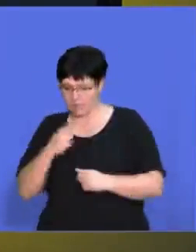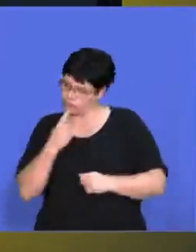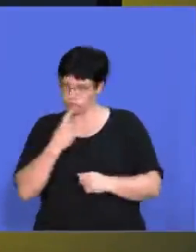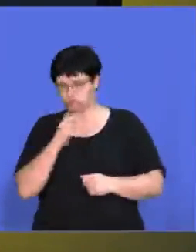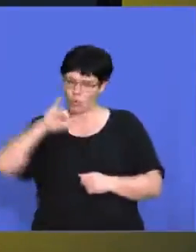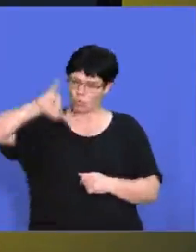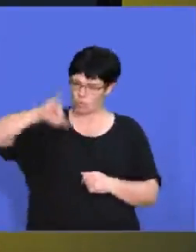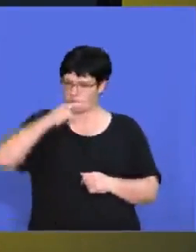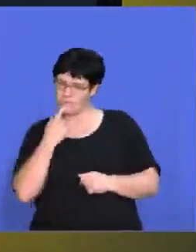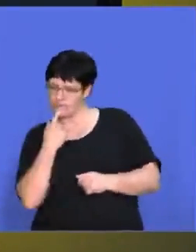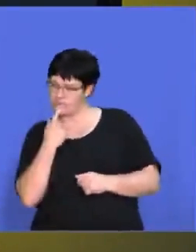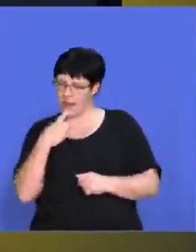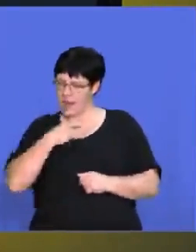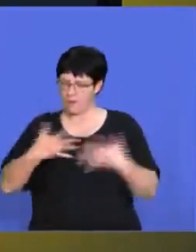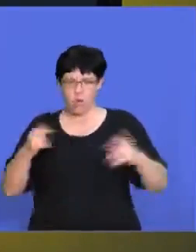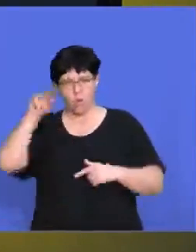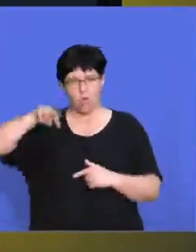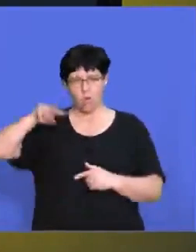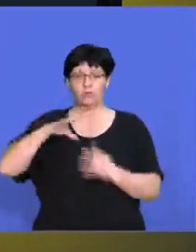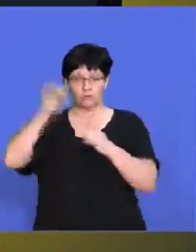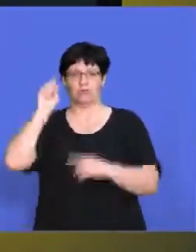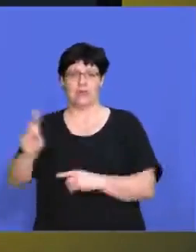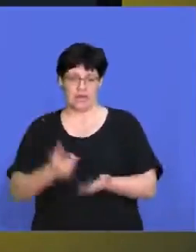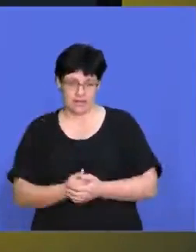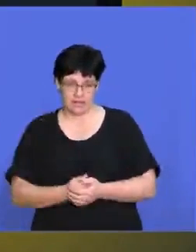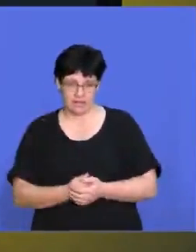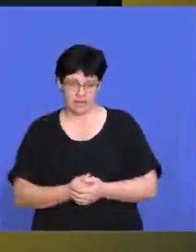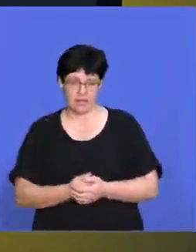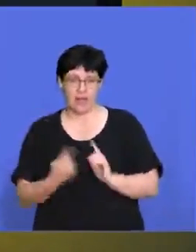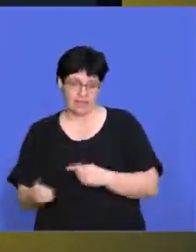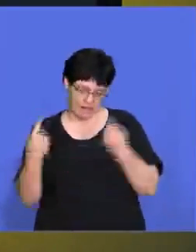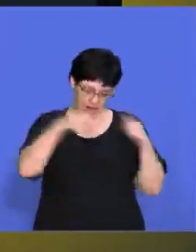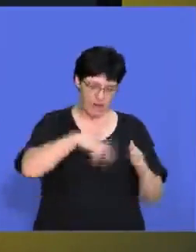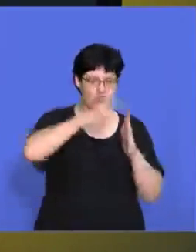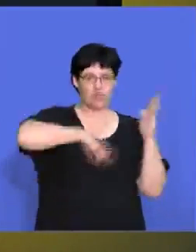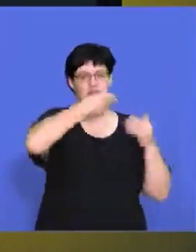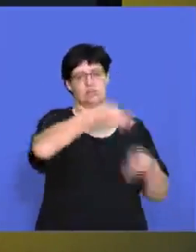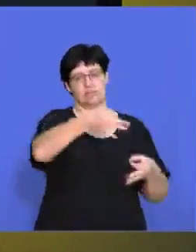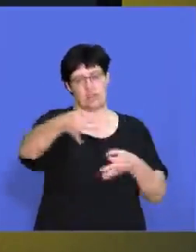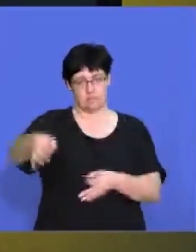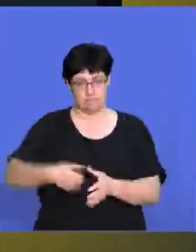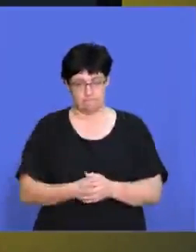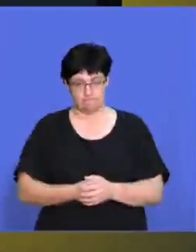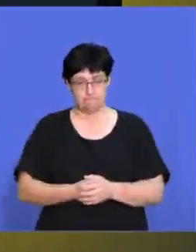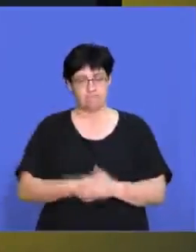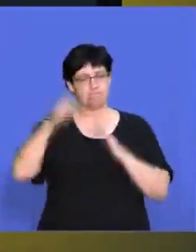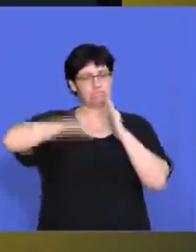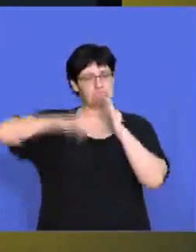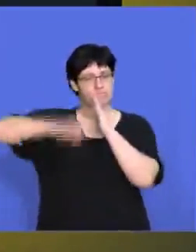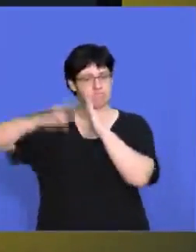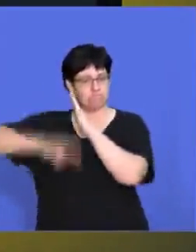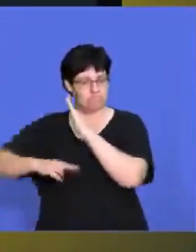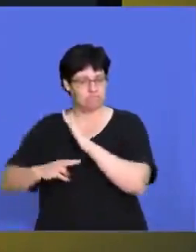Start with the essay. See which essay, uh, tickles your fancy. All right. So you read through that and then read through the rest of the paper.